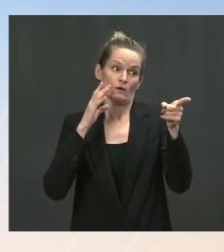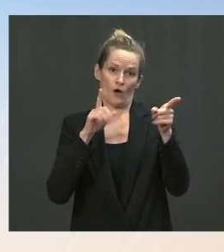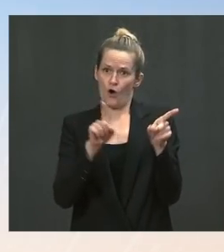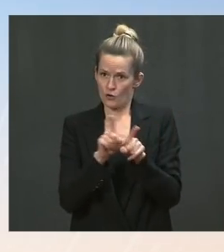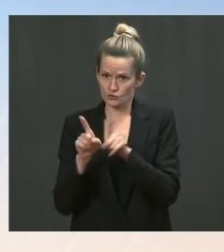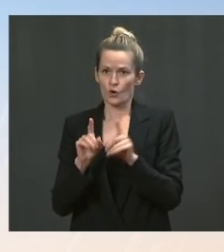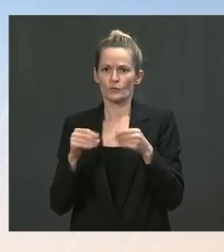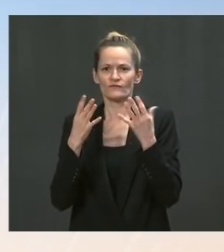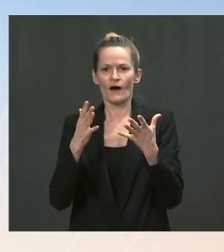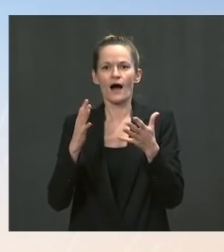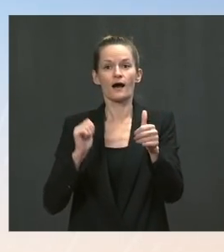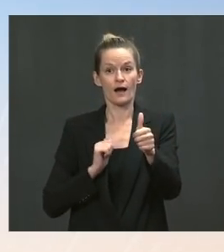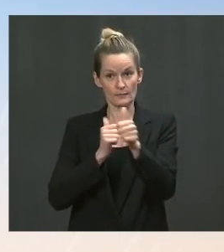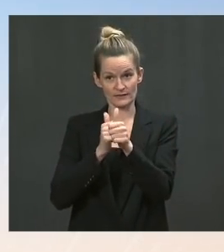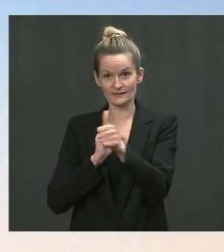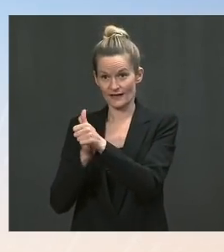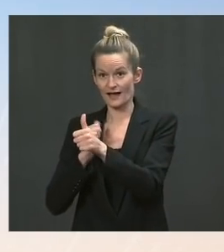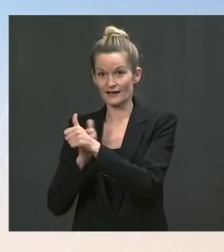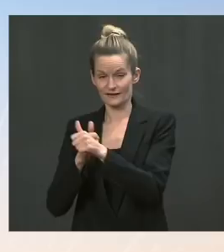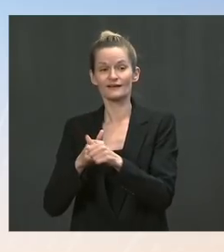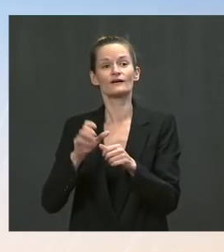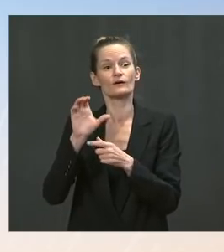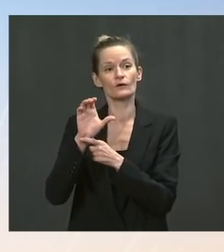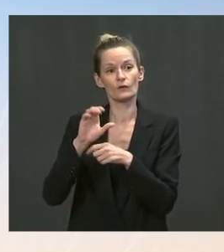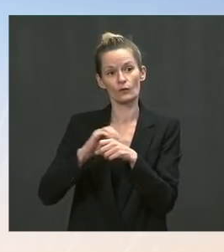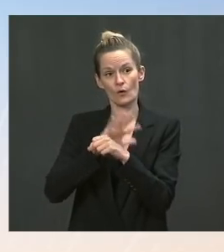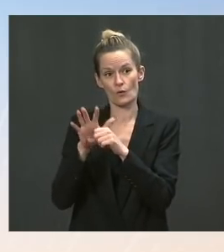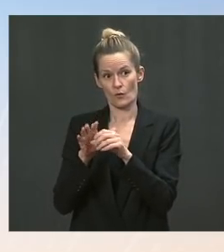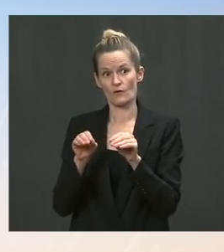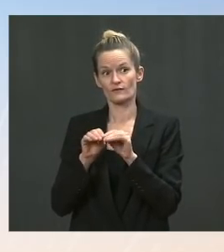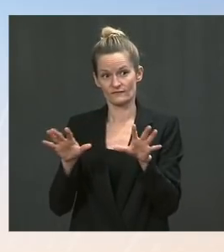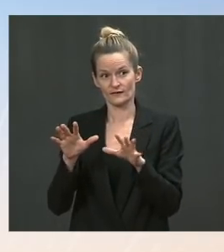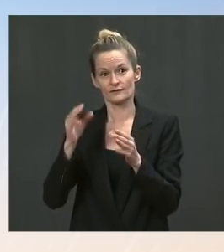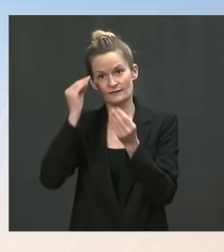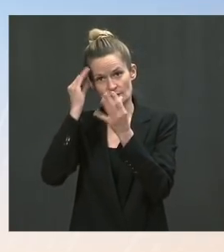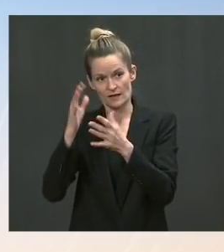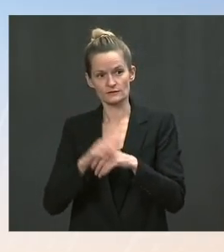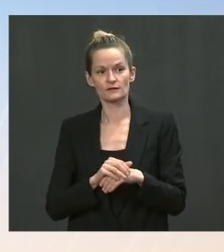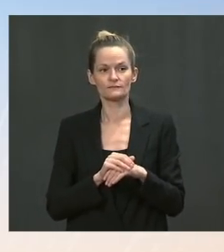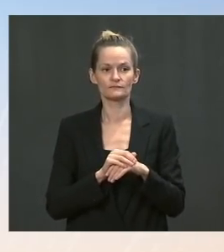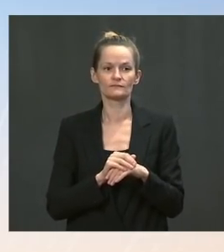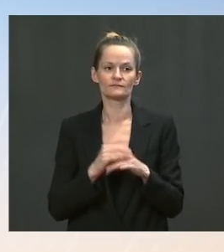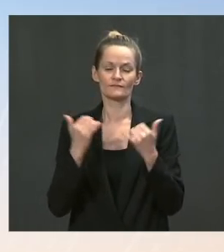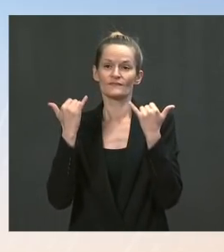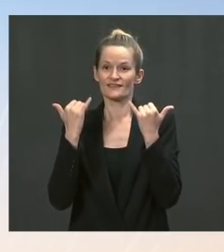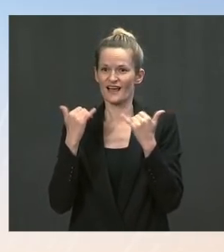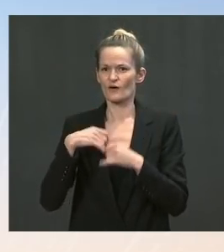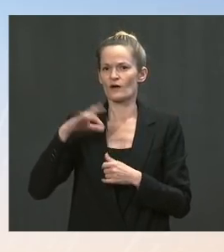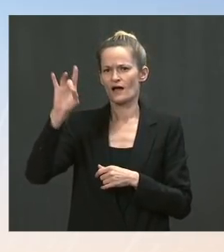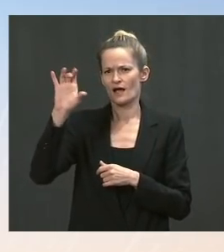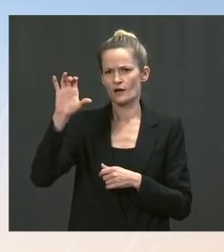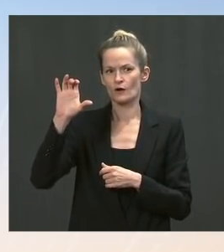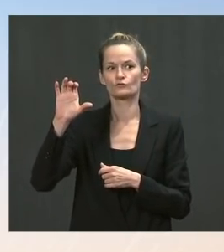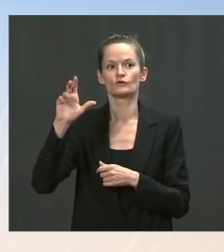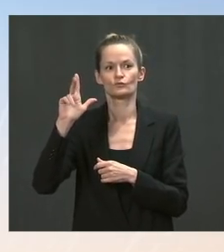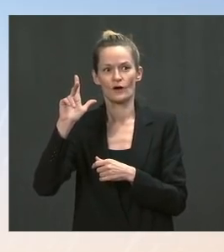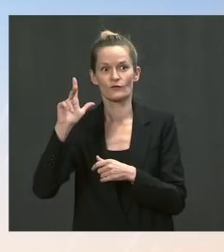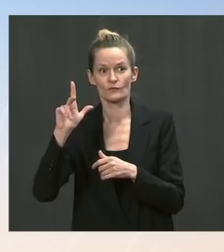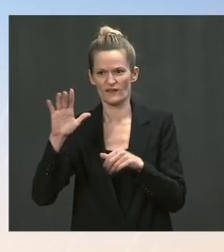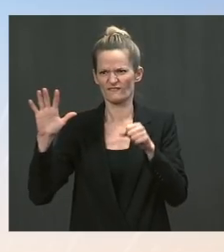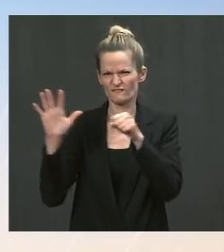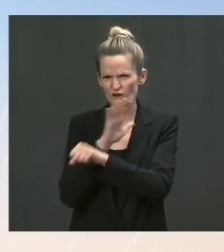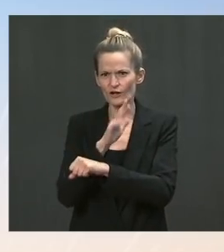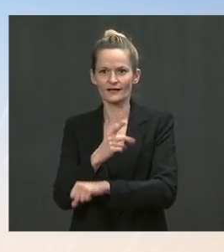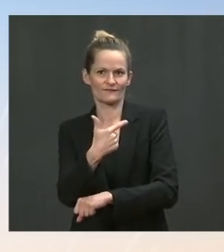821,000 total vaccinations. This is the second day in a row. We have gotten more than 800